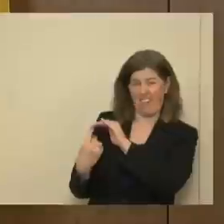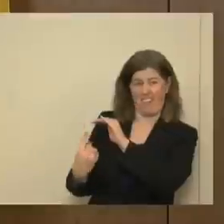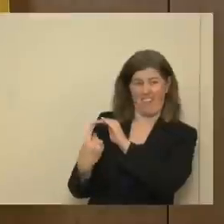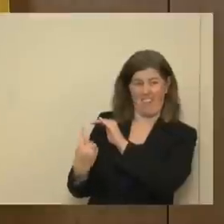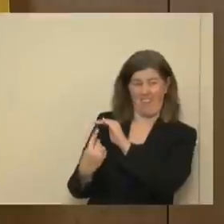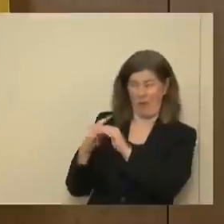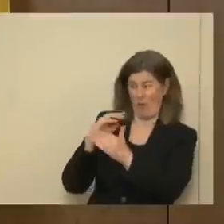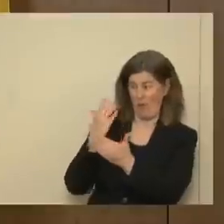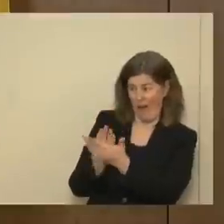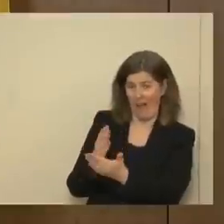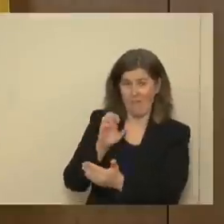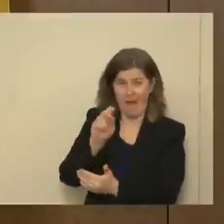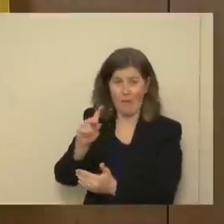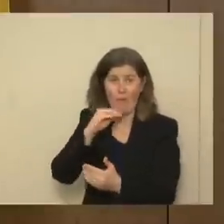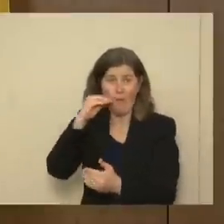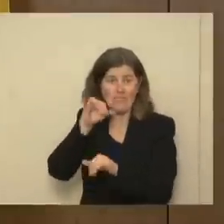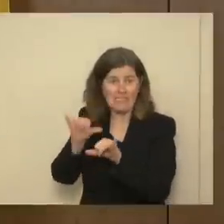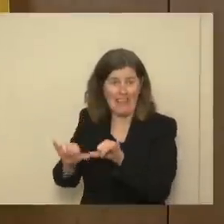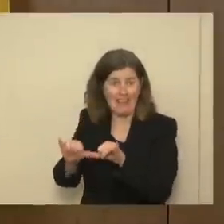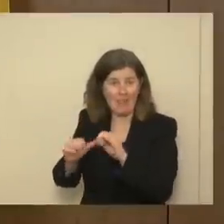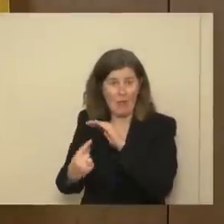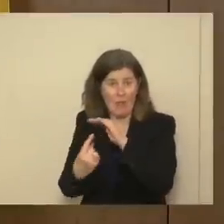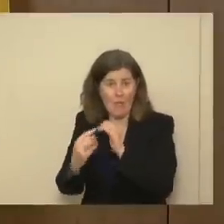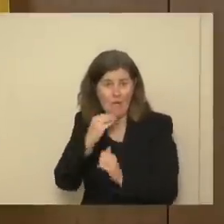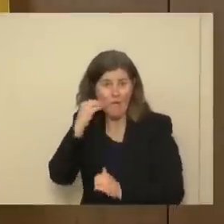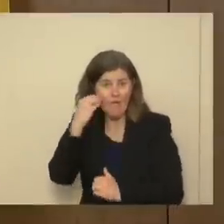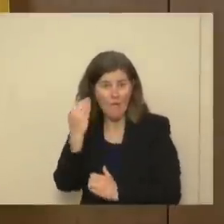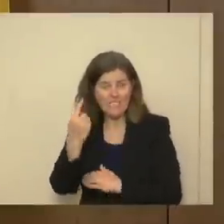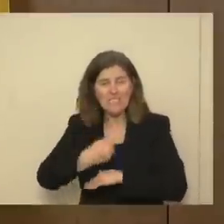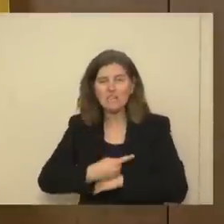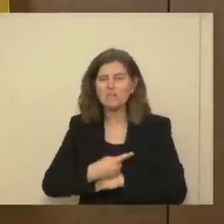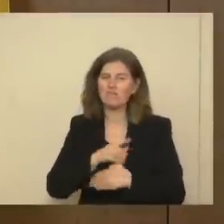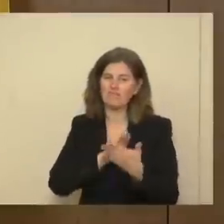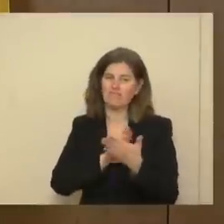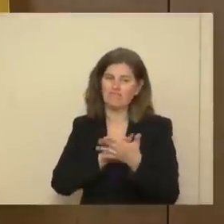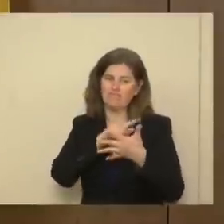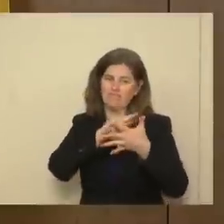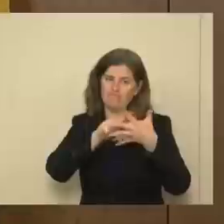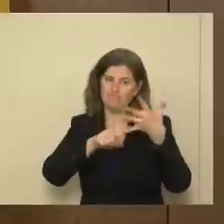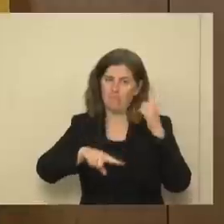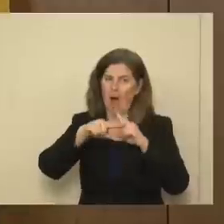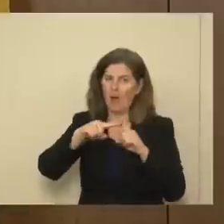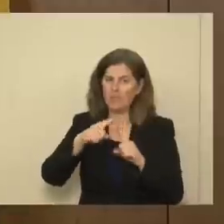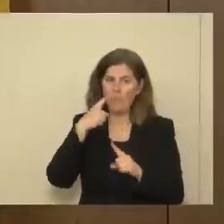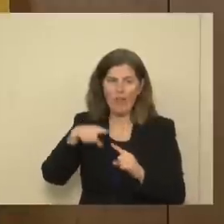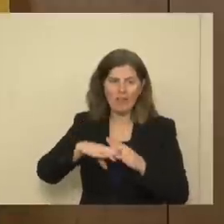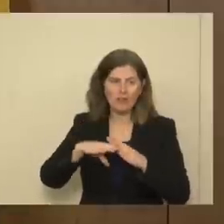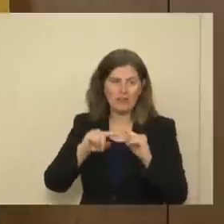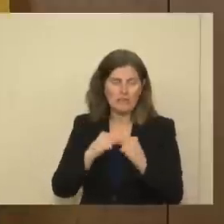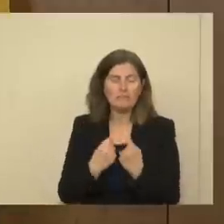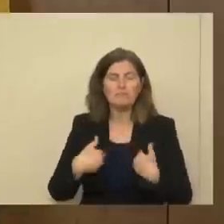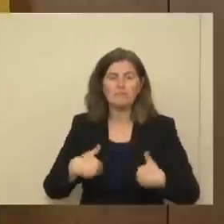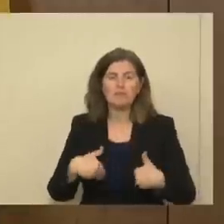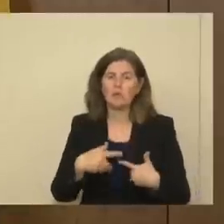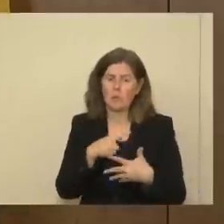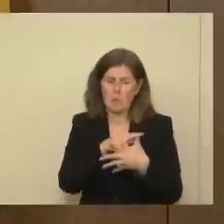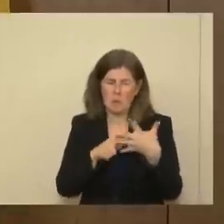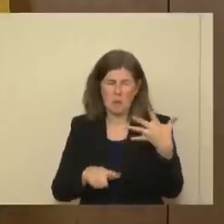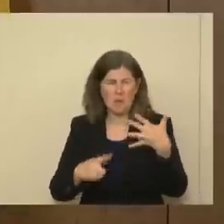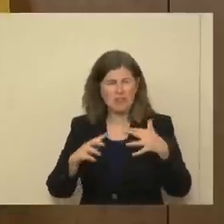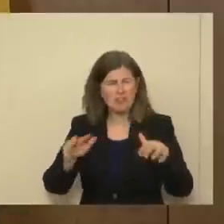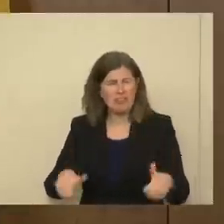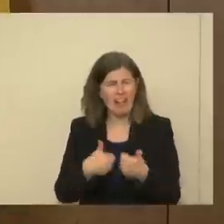when they get back for 14 days. I want to give them all of those accolades because that makes it really difficult.